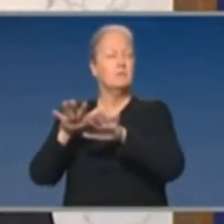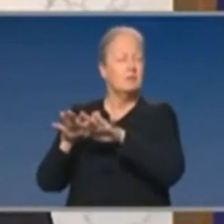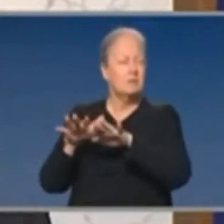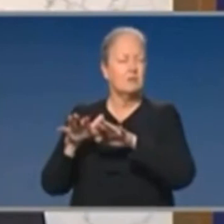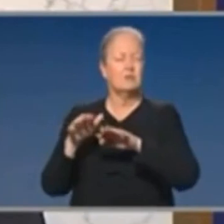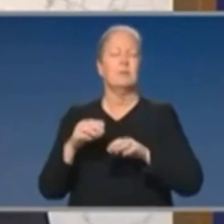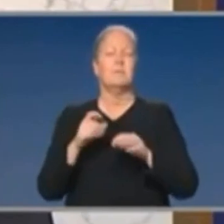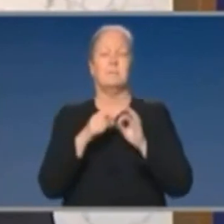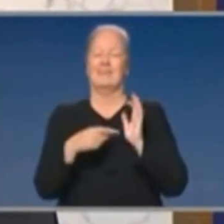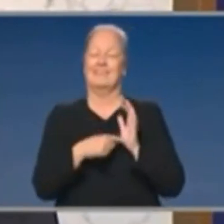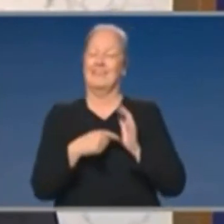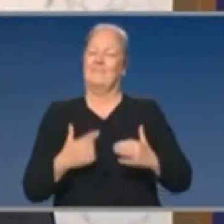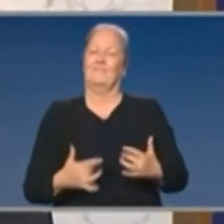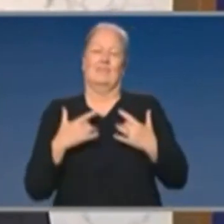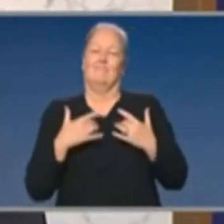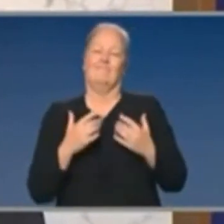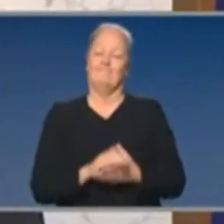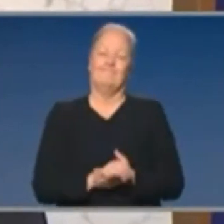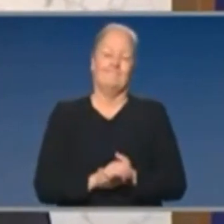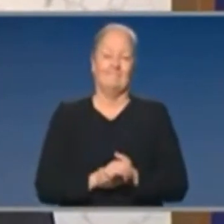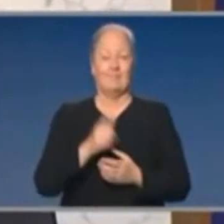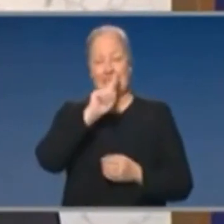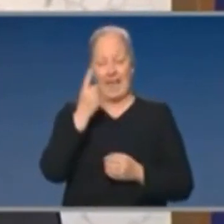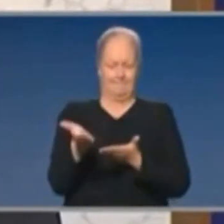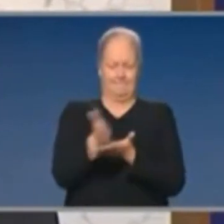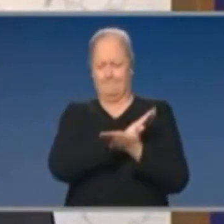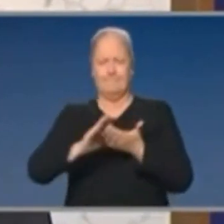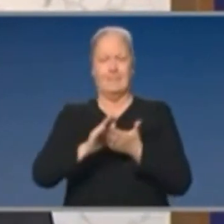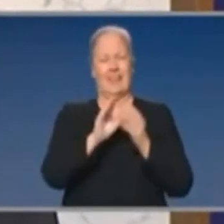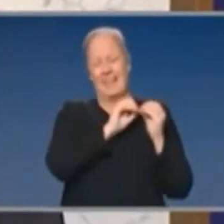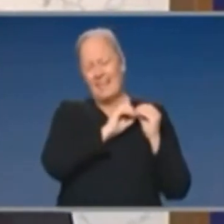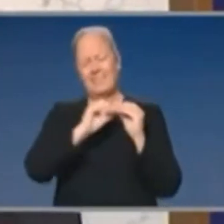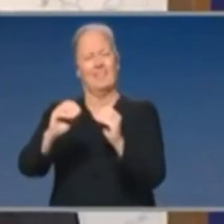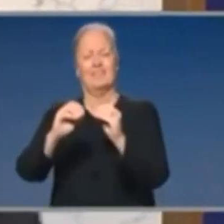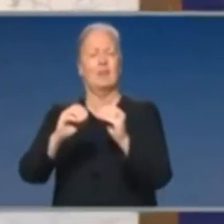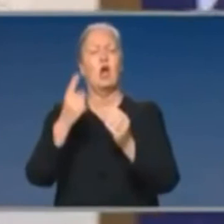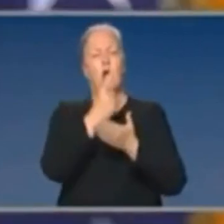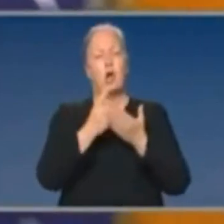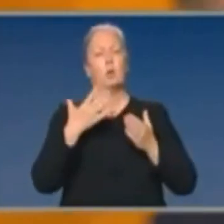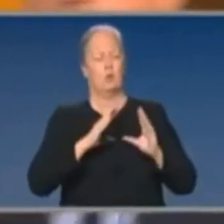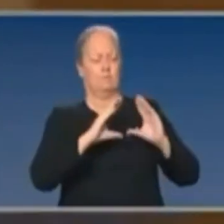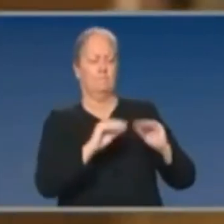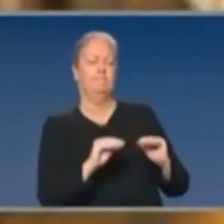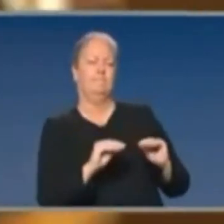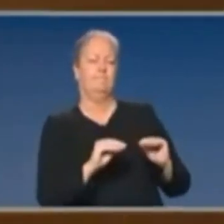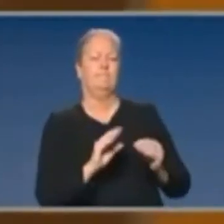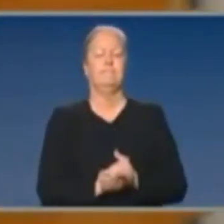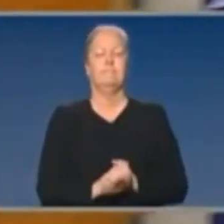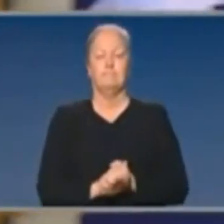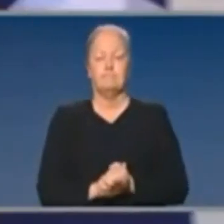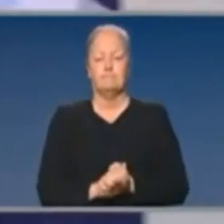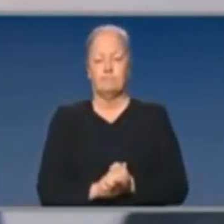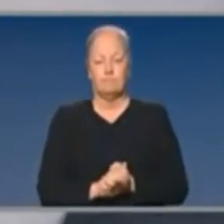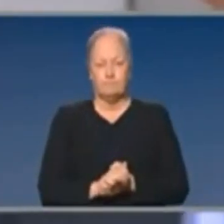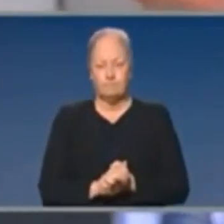don't think they are genuinely pursuing an elimination strategy. They're still pursuing aggressive suppression. The Minister,